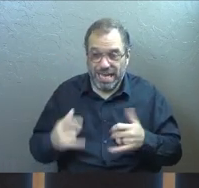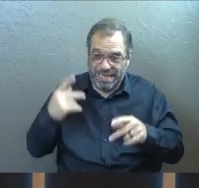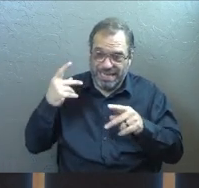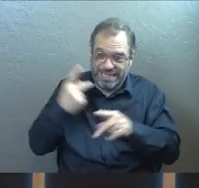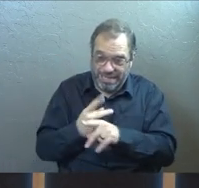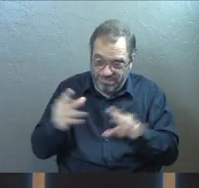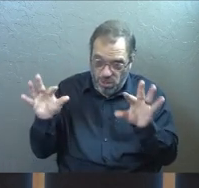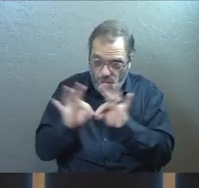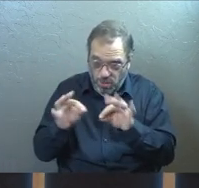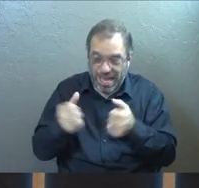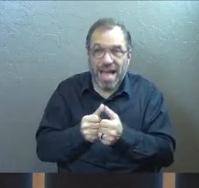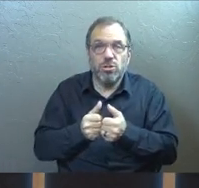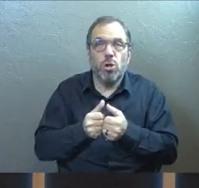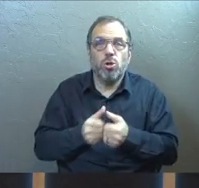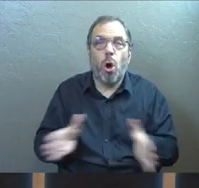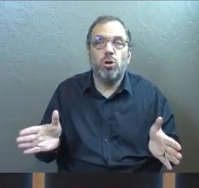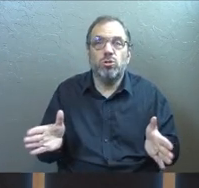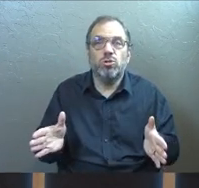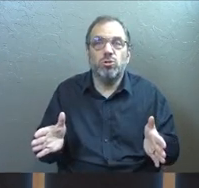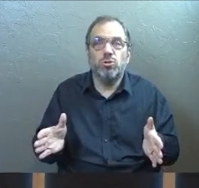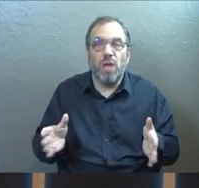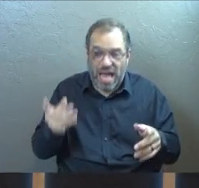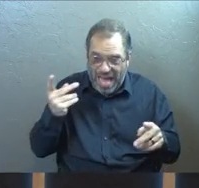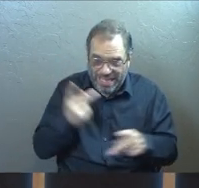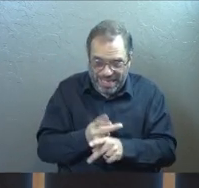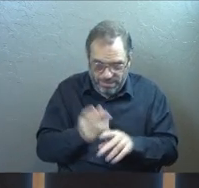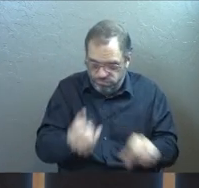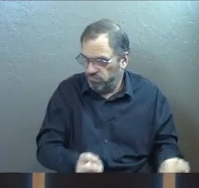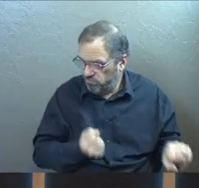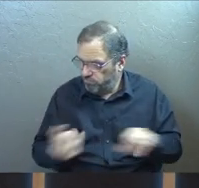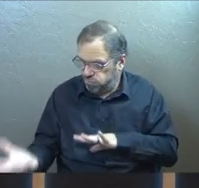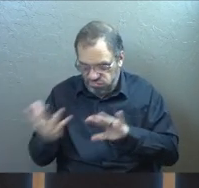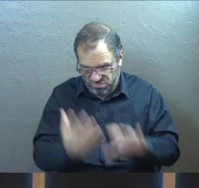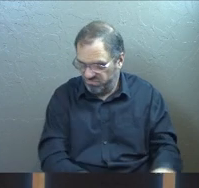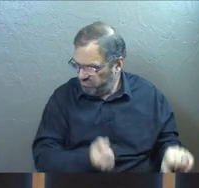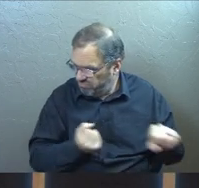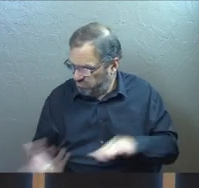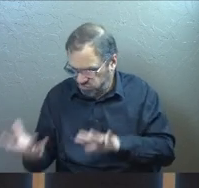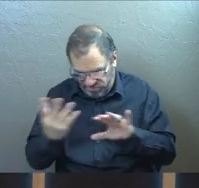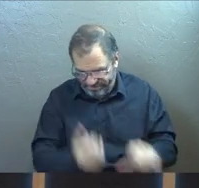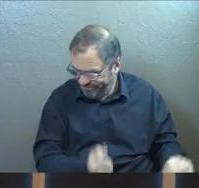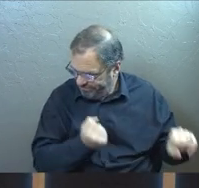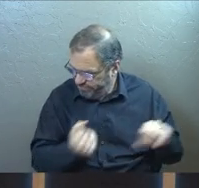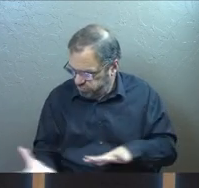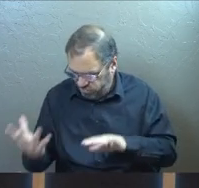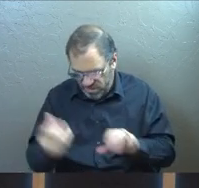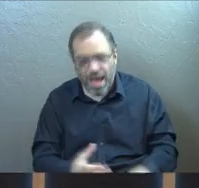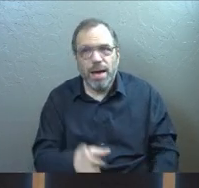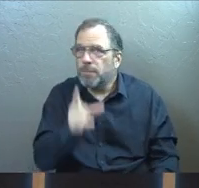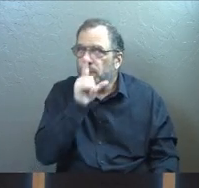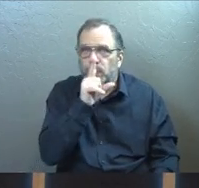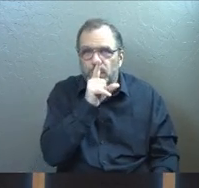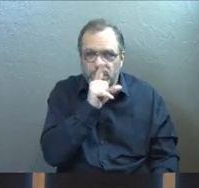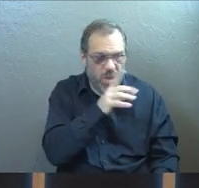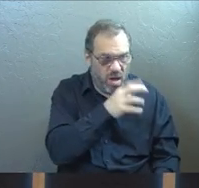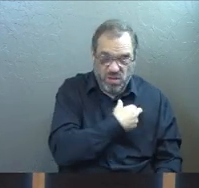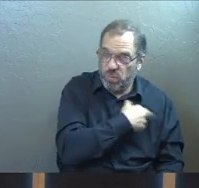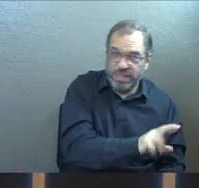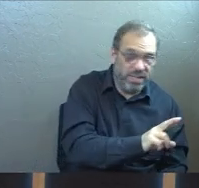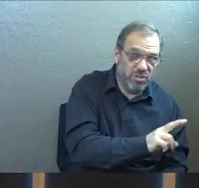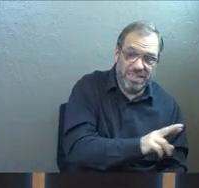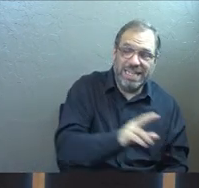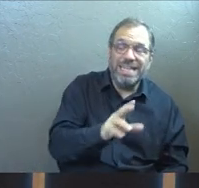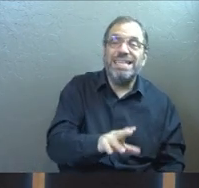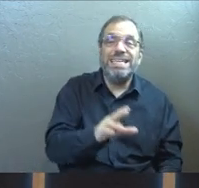keep counting as loss. I keep throwing it into the garbage pile. Except this time he's not talking about just his old religion.